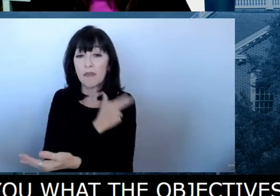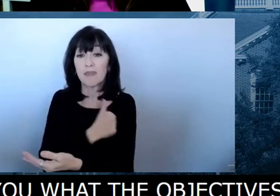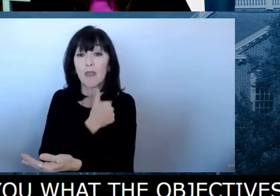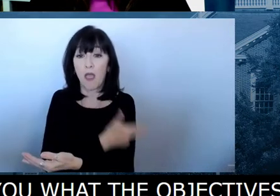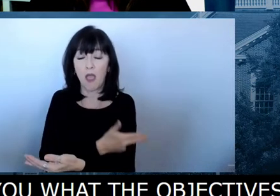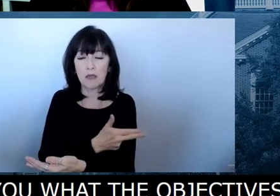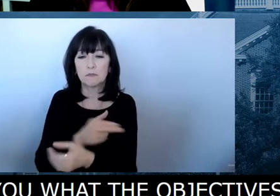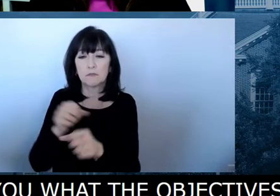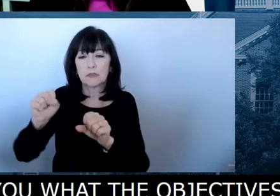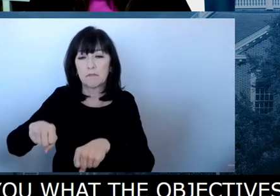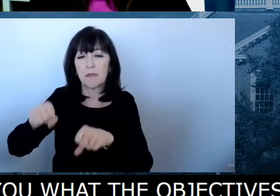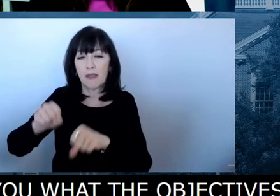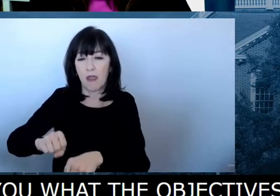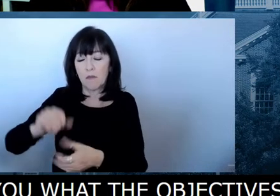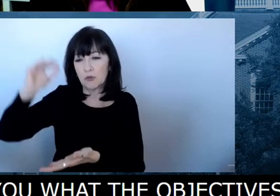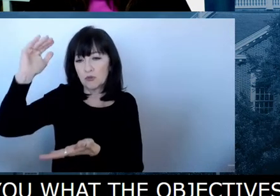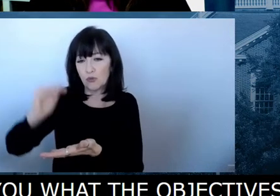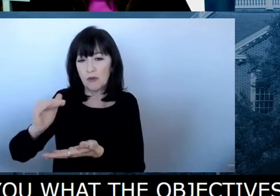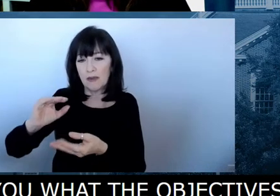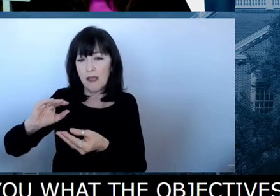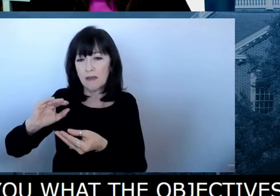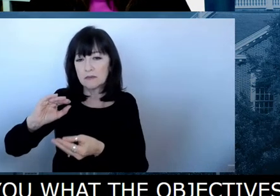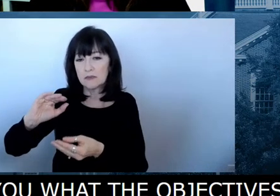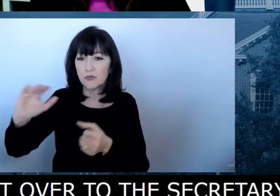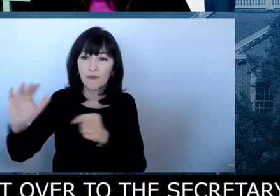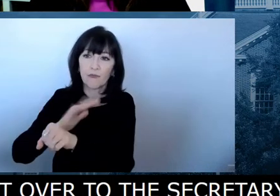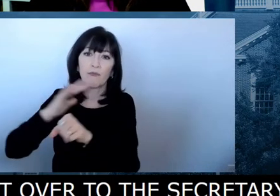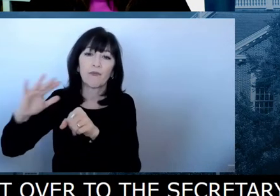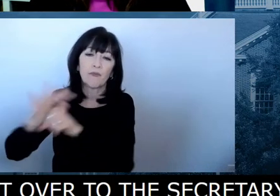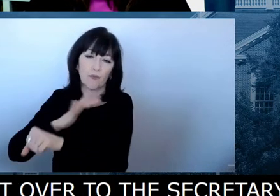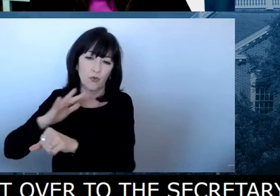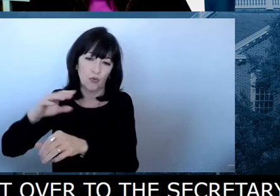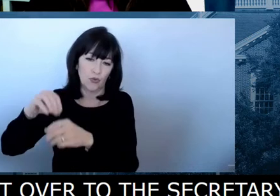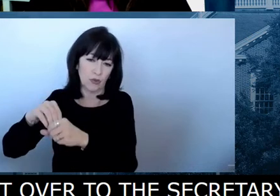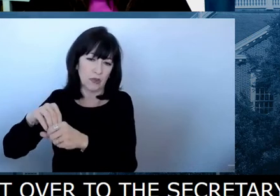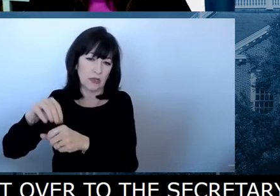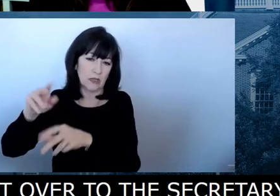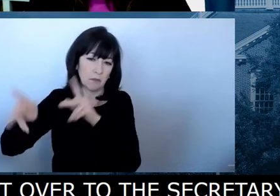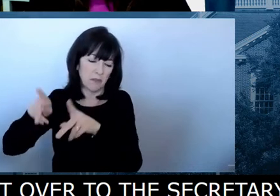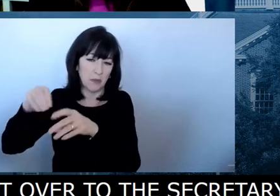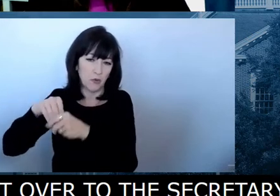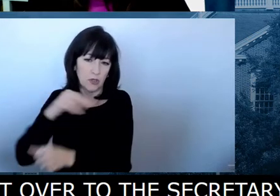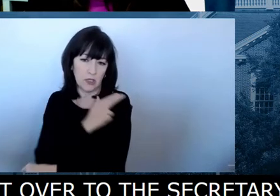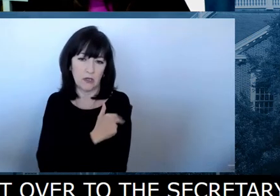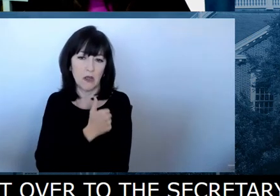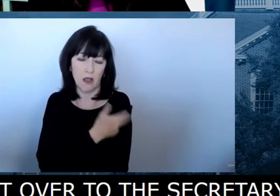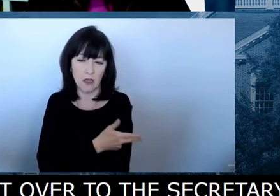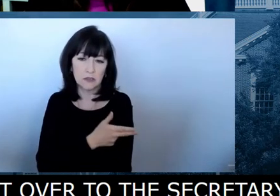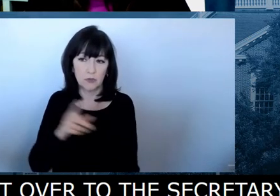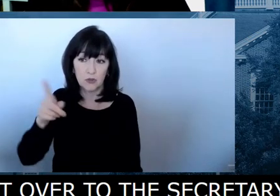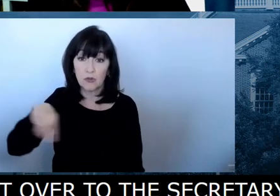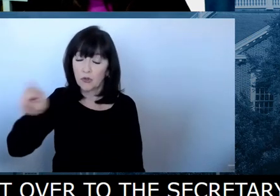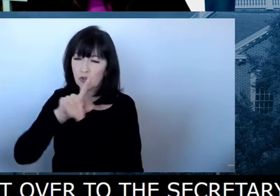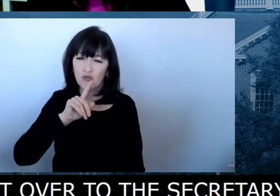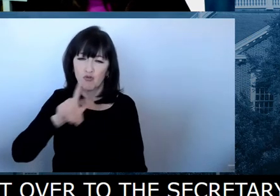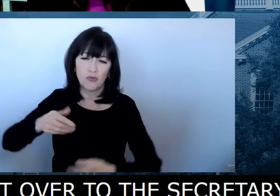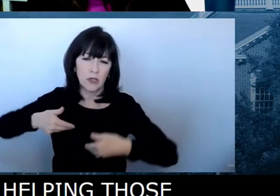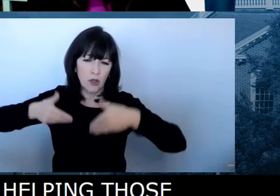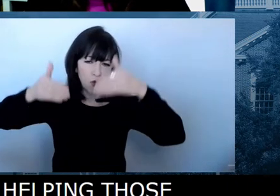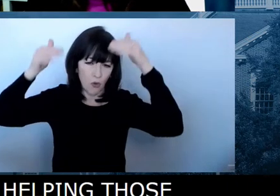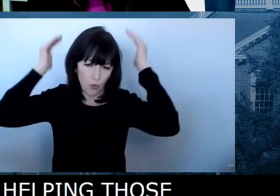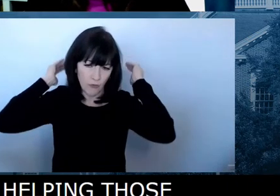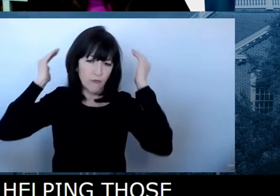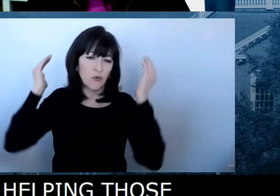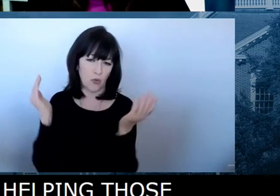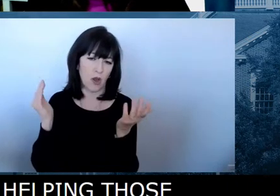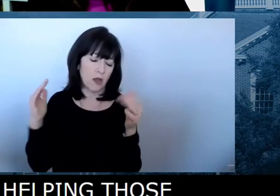that peak of 759 on January the 12th. And the lead up, the run up to that, they were really under the gun. And that